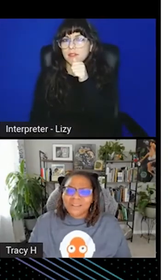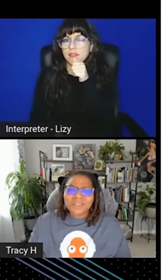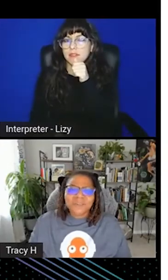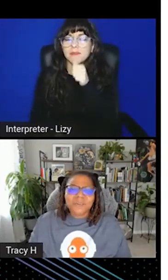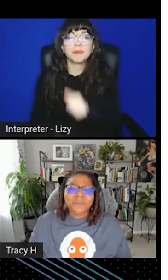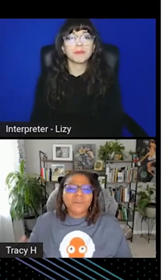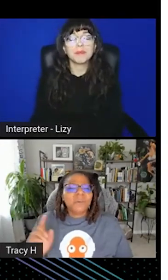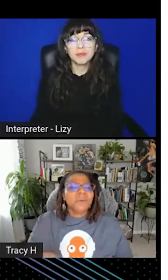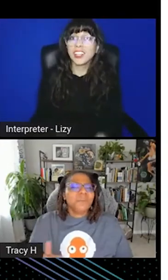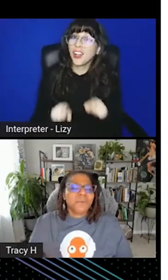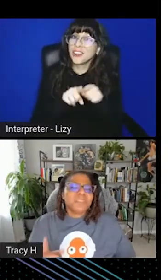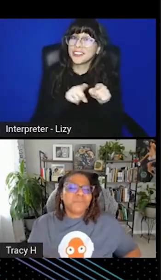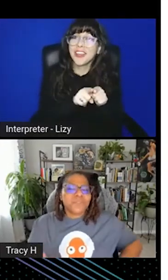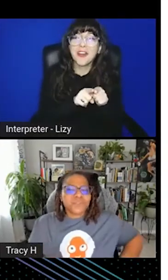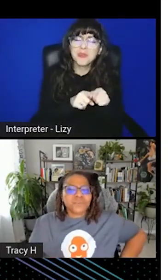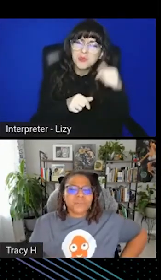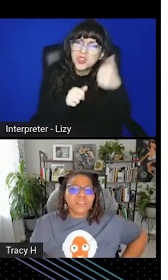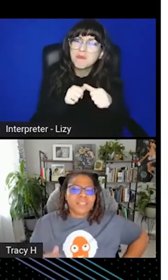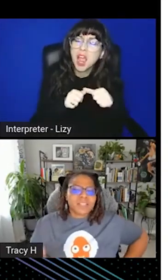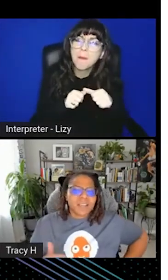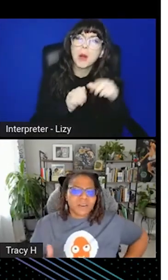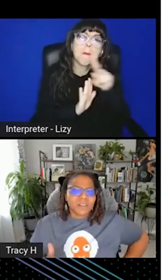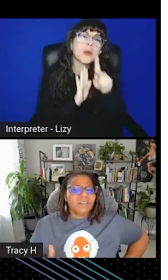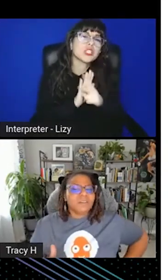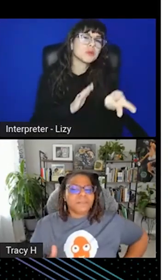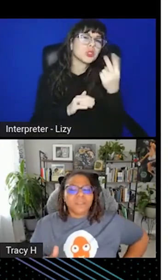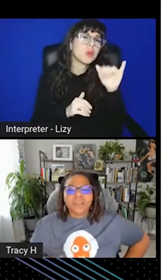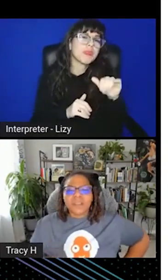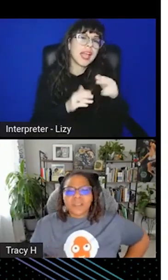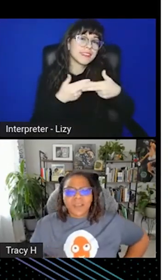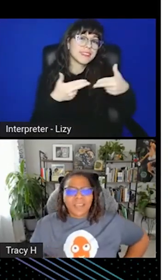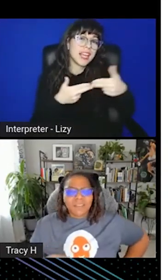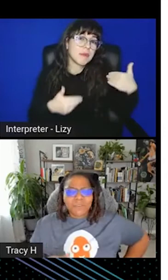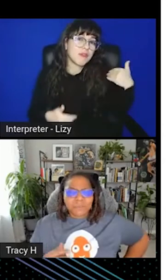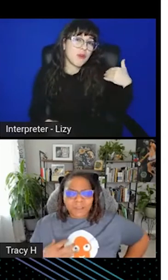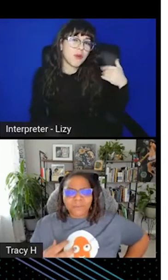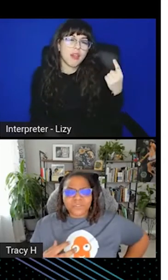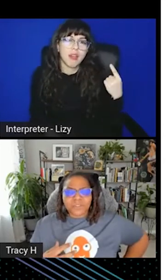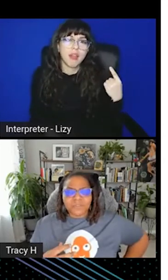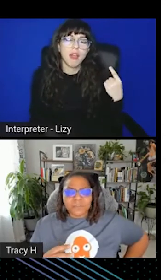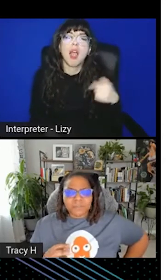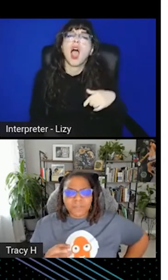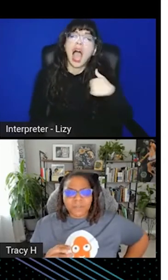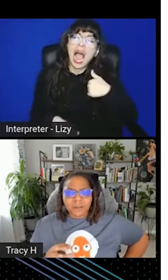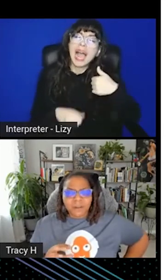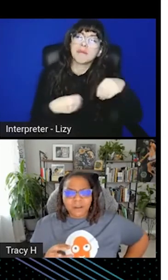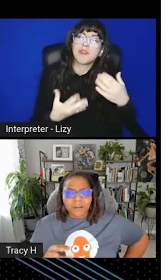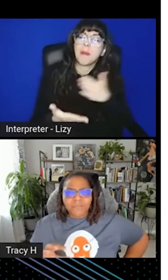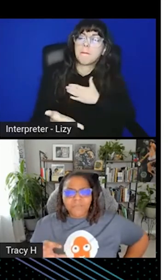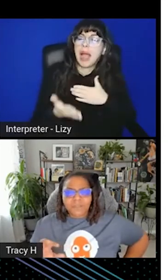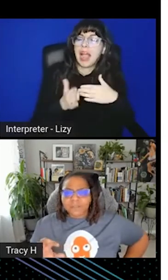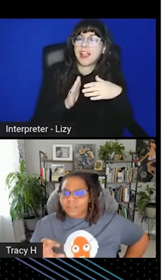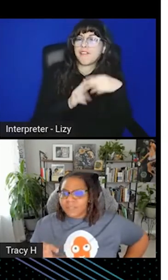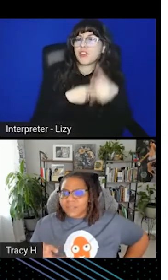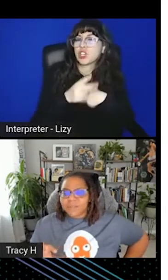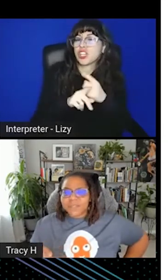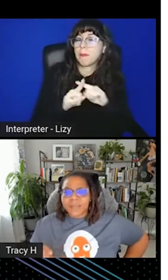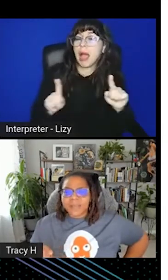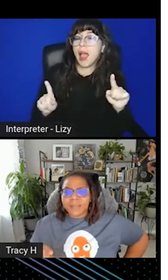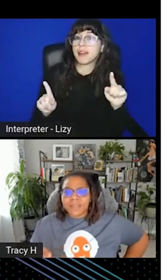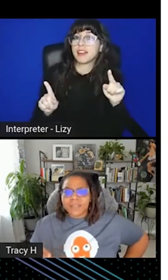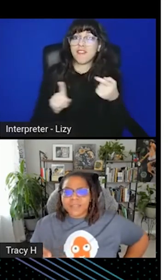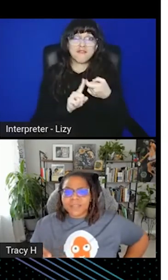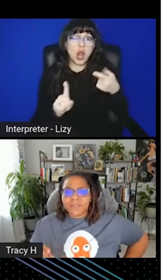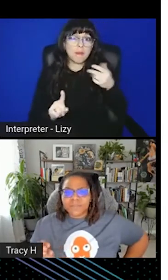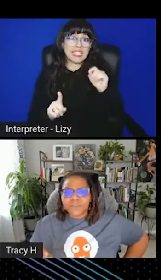Also, remember principle two on that slide earlier? I gave you my version of it. But off of the GitOps site,